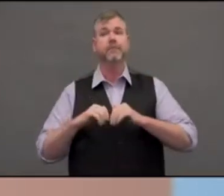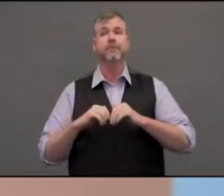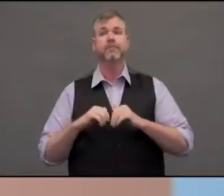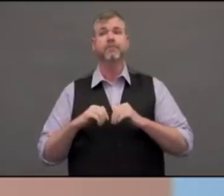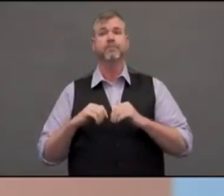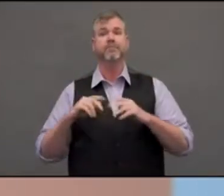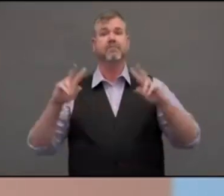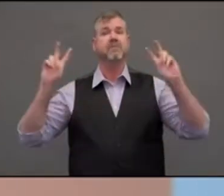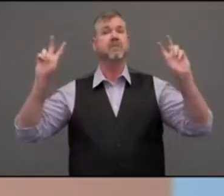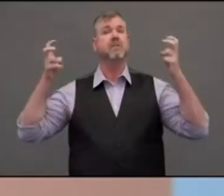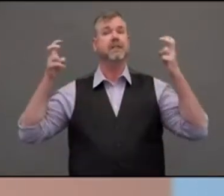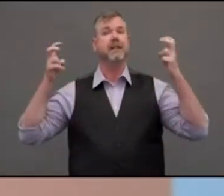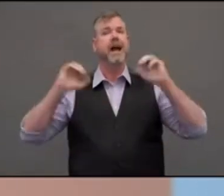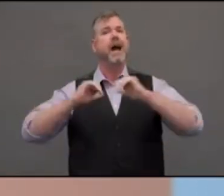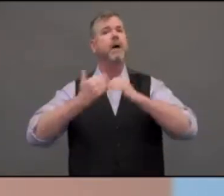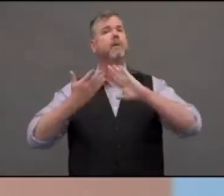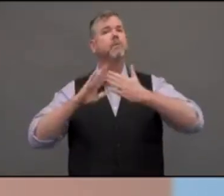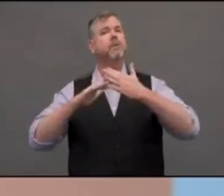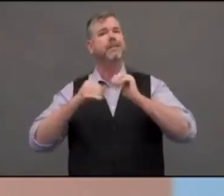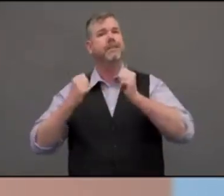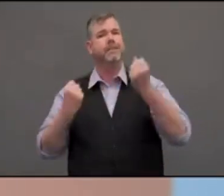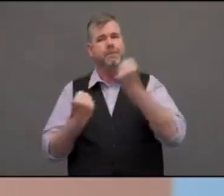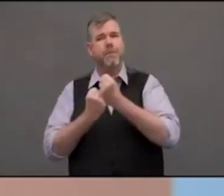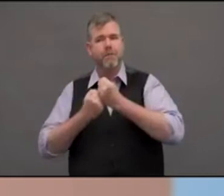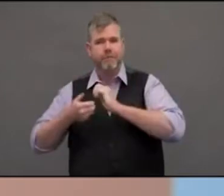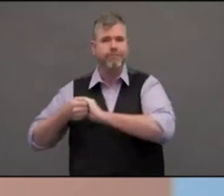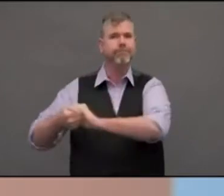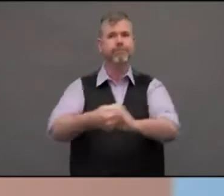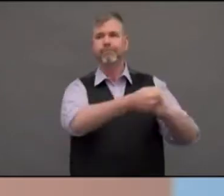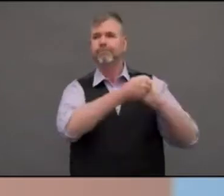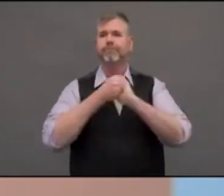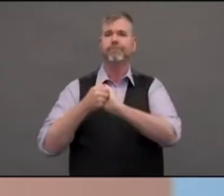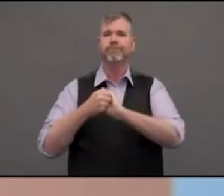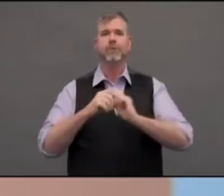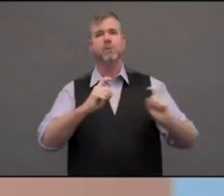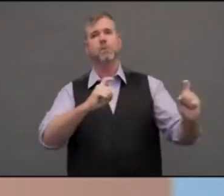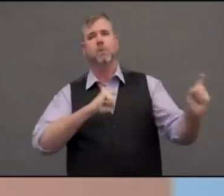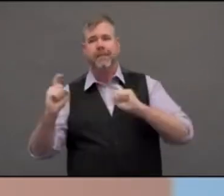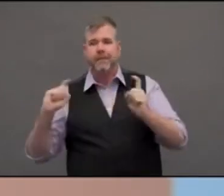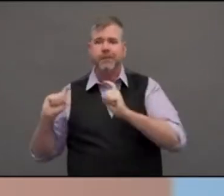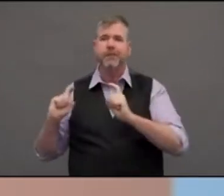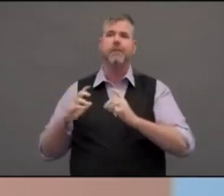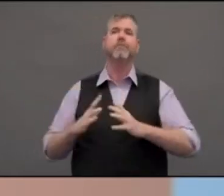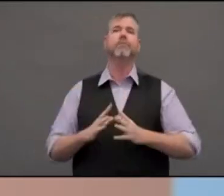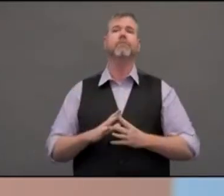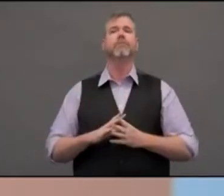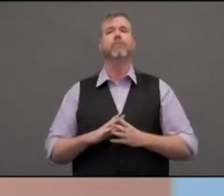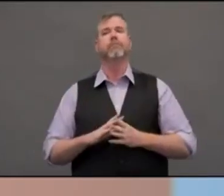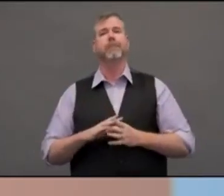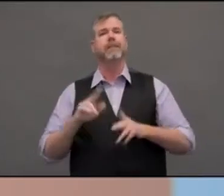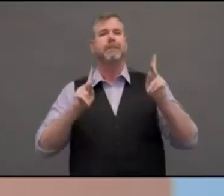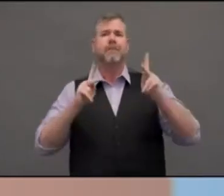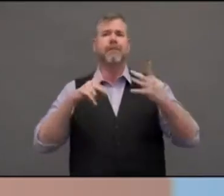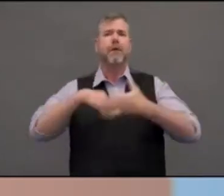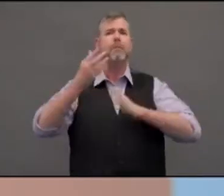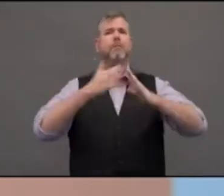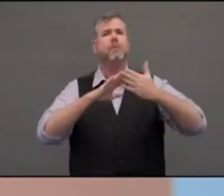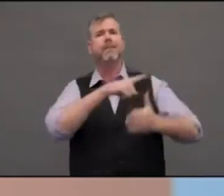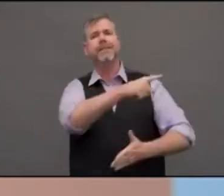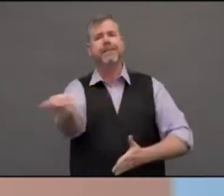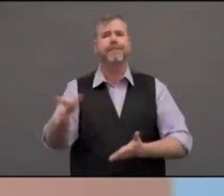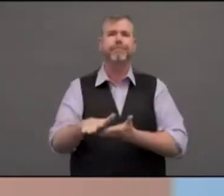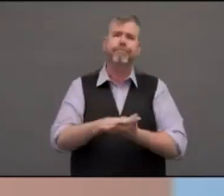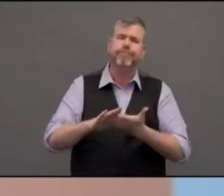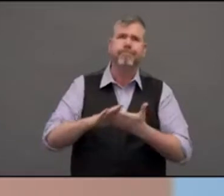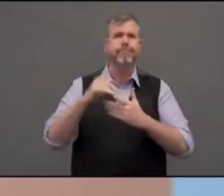and other acts of kindness have made a big difference for our frontline health care workers. A little over two and a half months ago, we